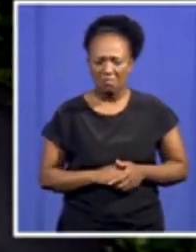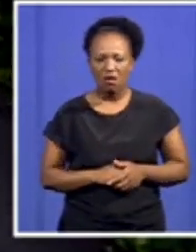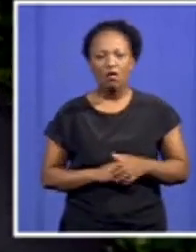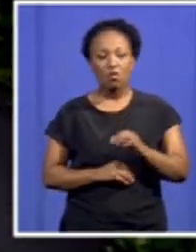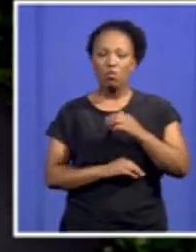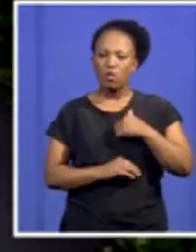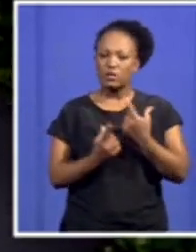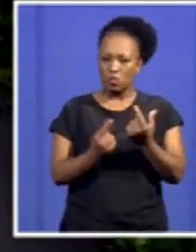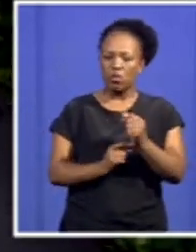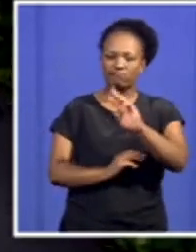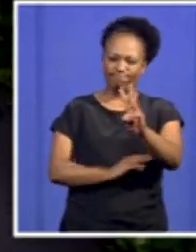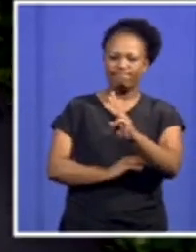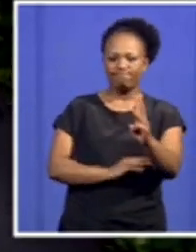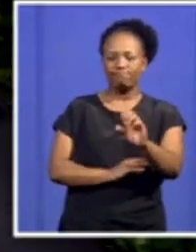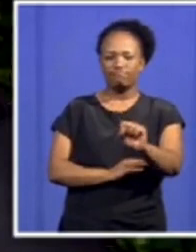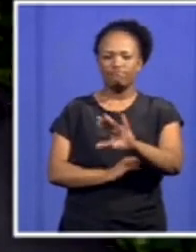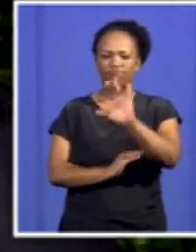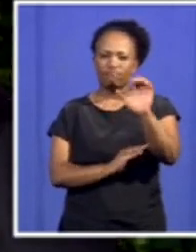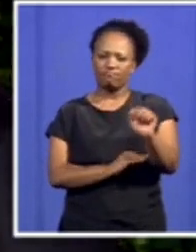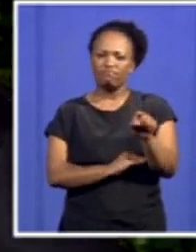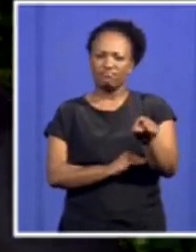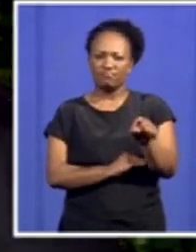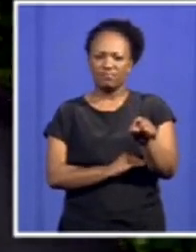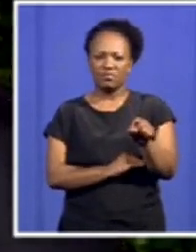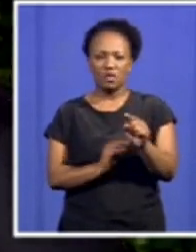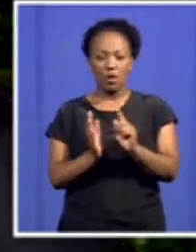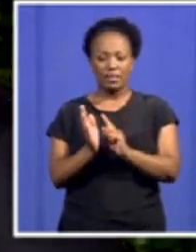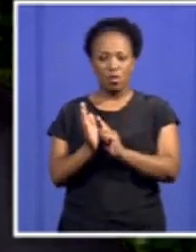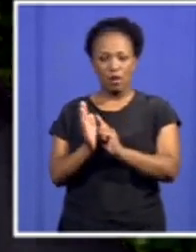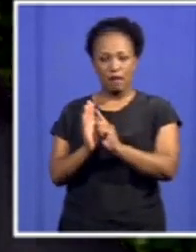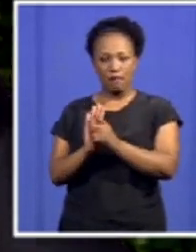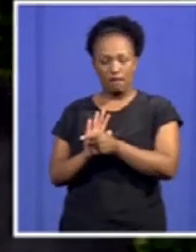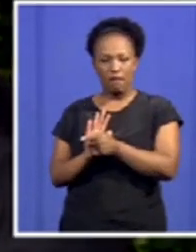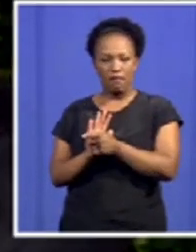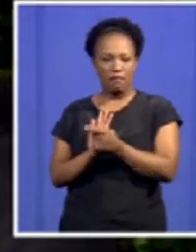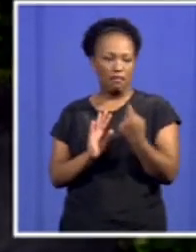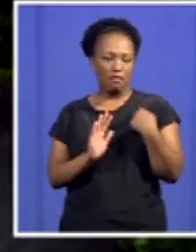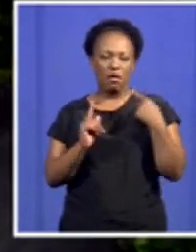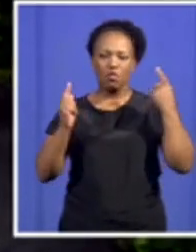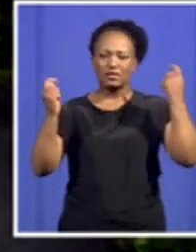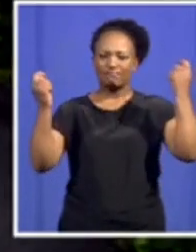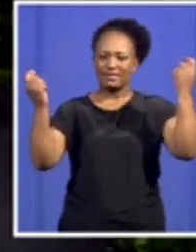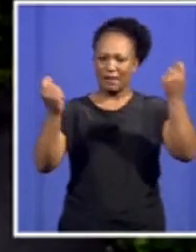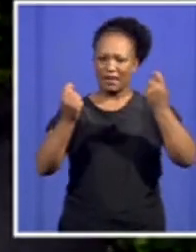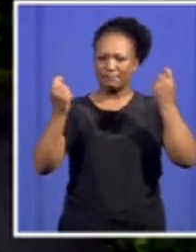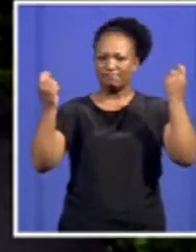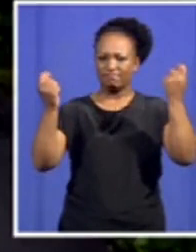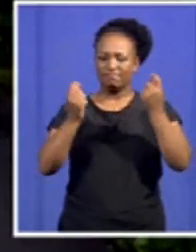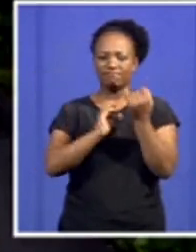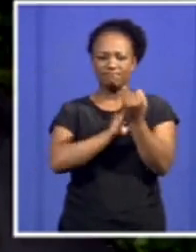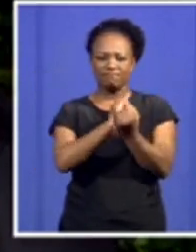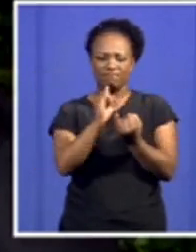whilst this week we're commemorating internationally, the issue of how Rwanda